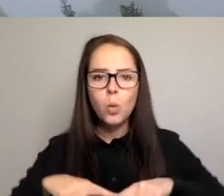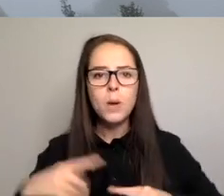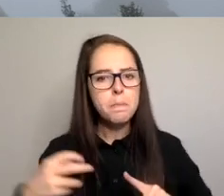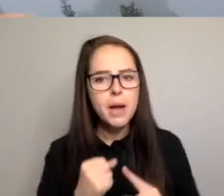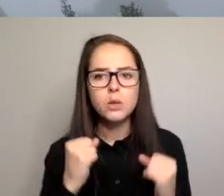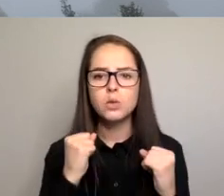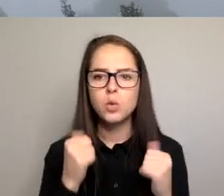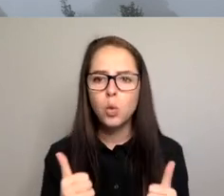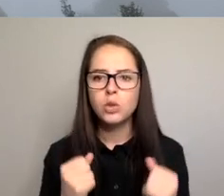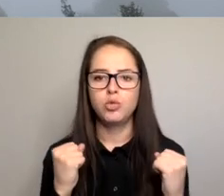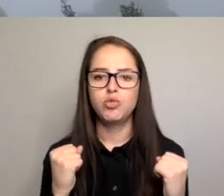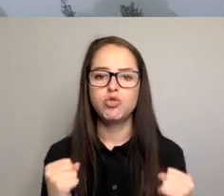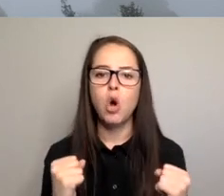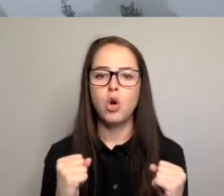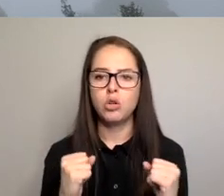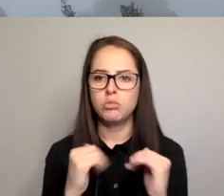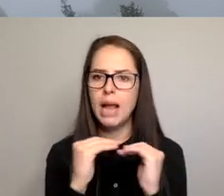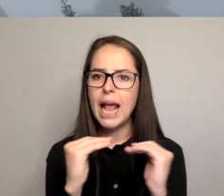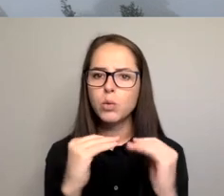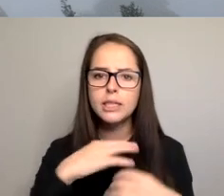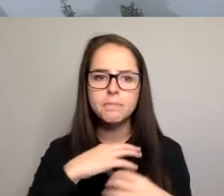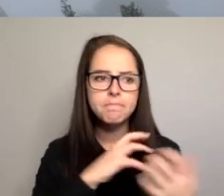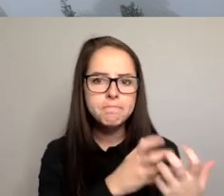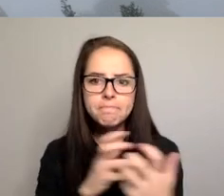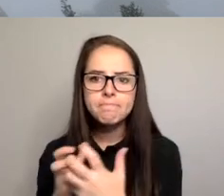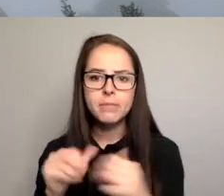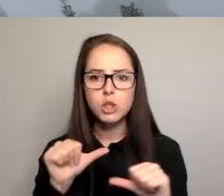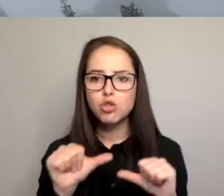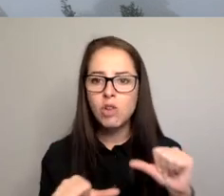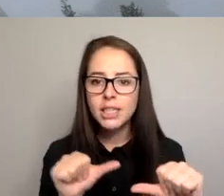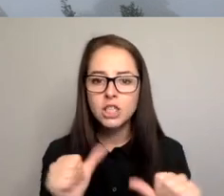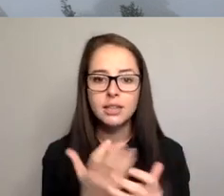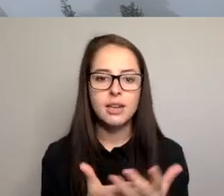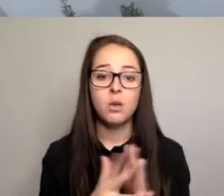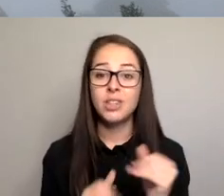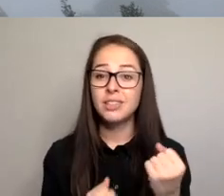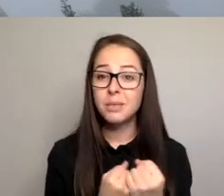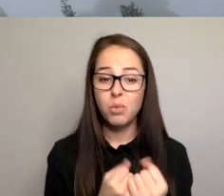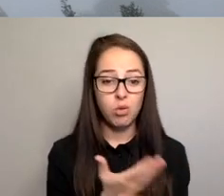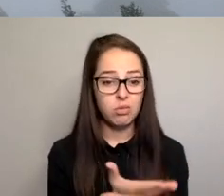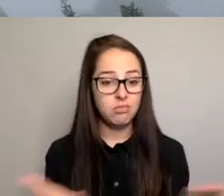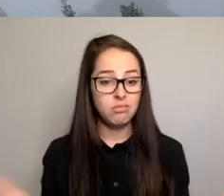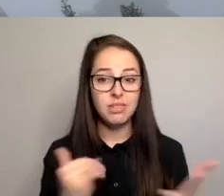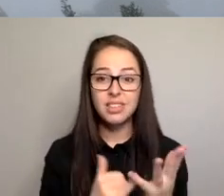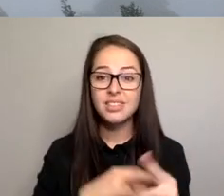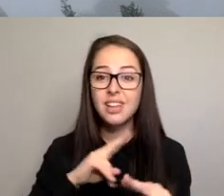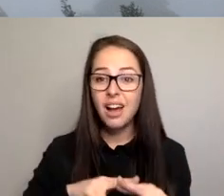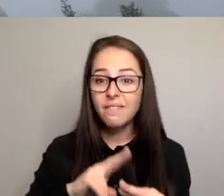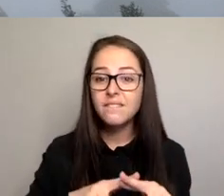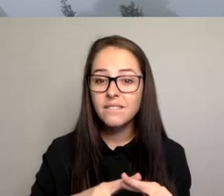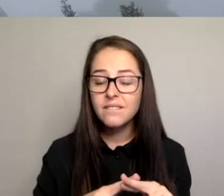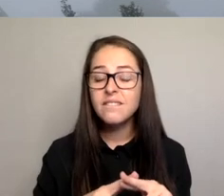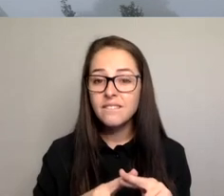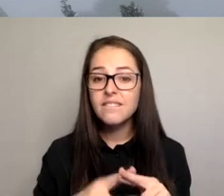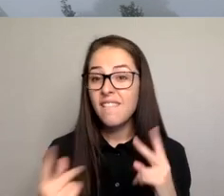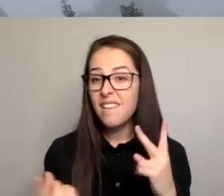equity policies and strategies in terms of how we support our workforce. The other thing is that council's